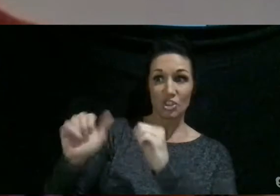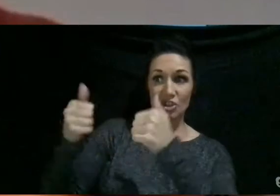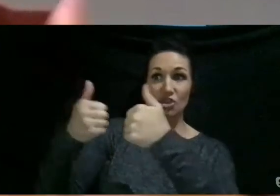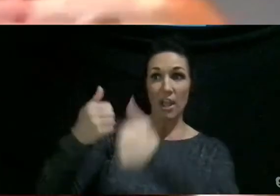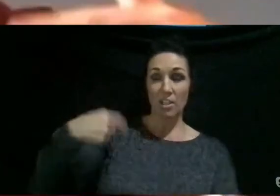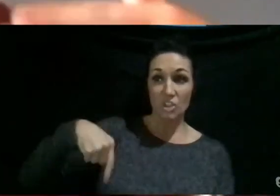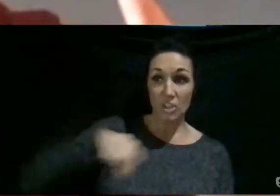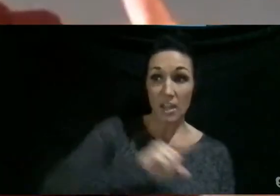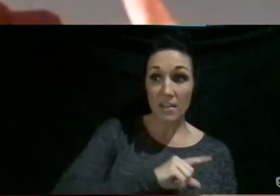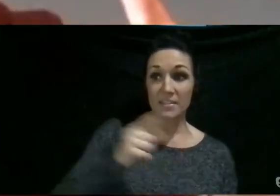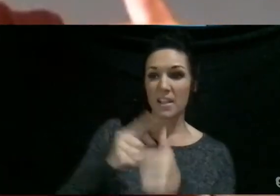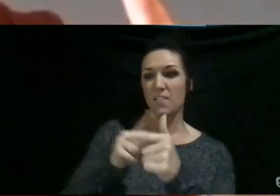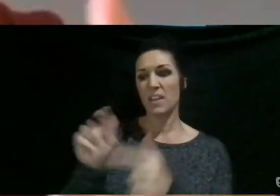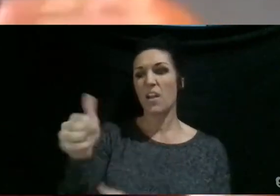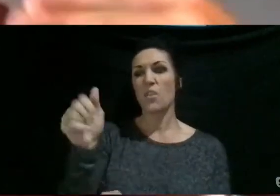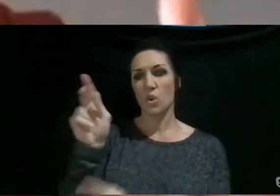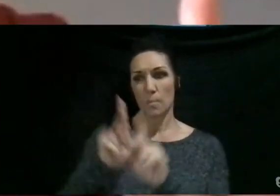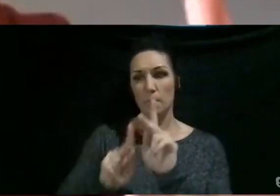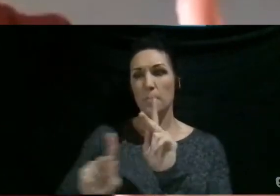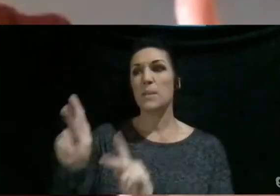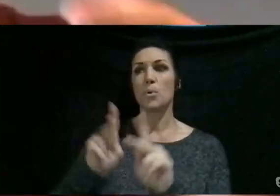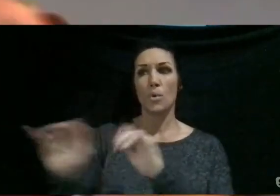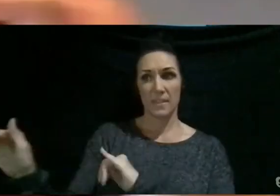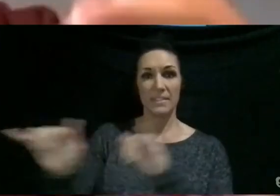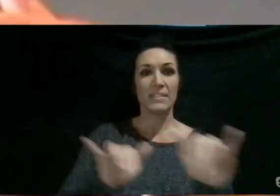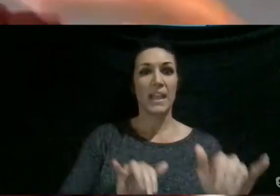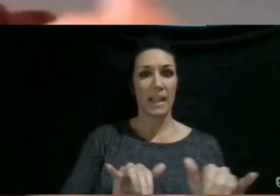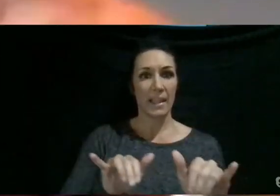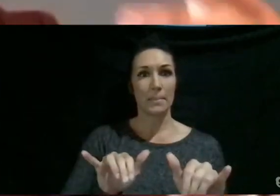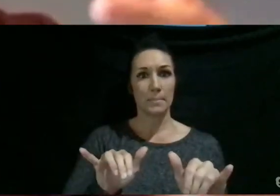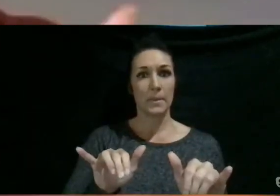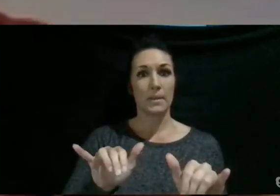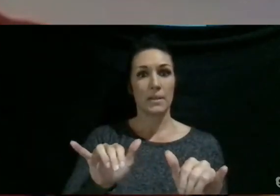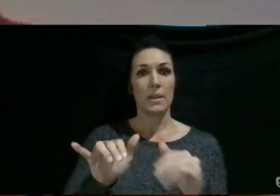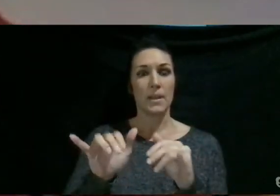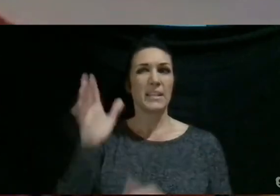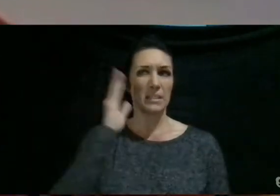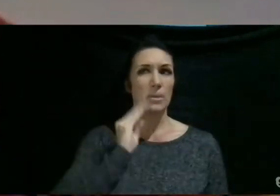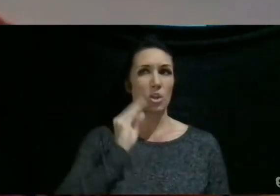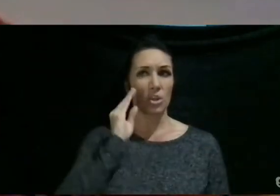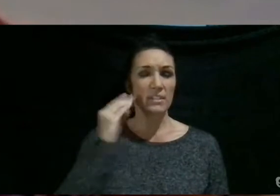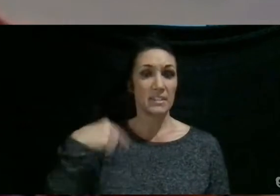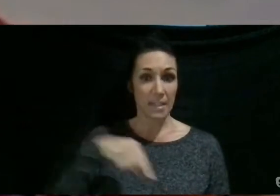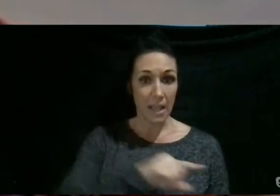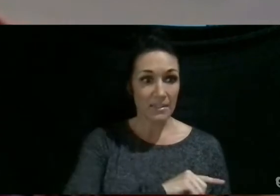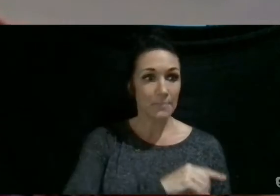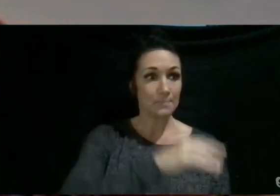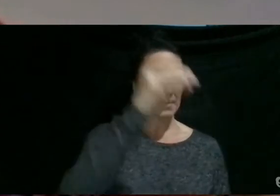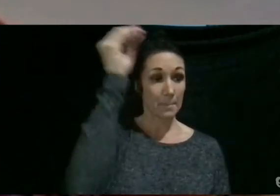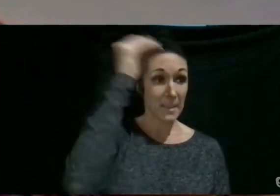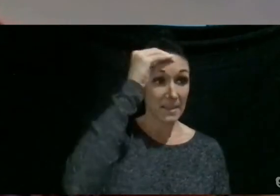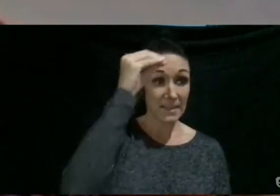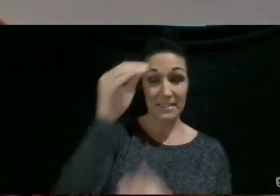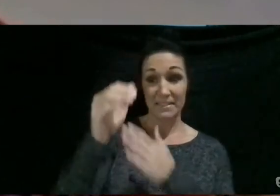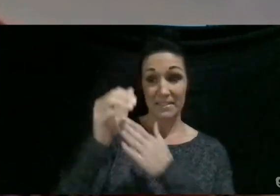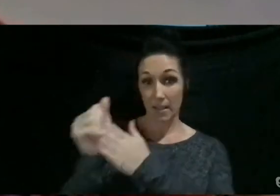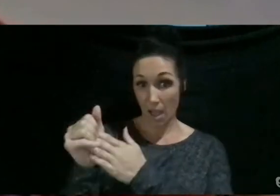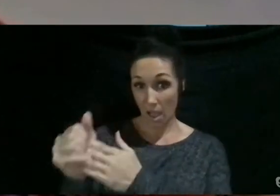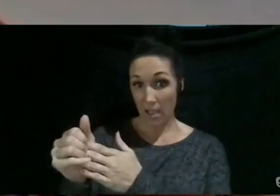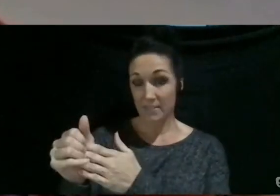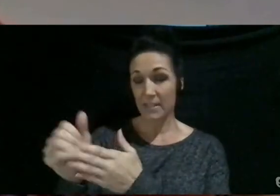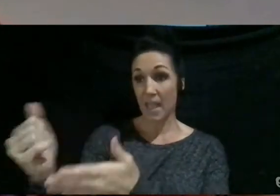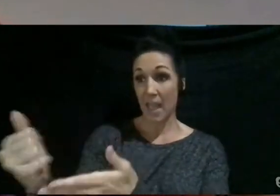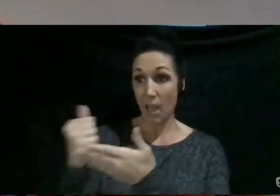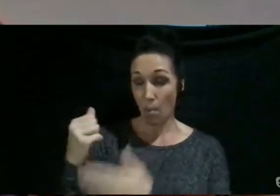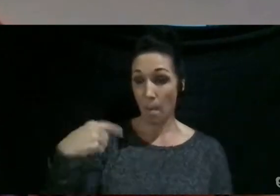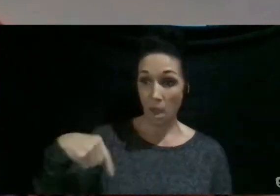people who are kind of in the same space as us walking with us, so these companions and guides have given us this place of belonging in the community